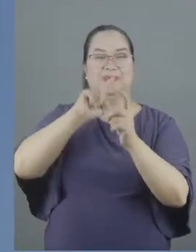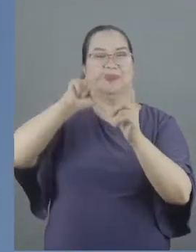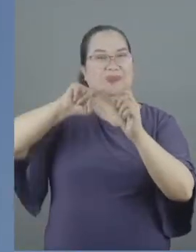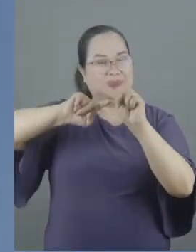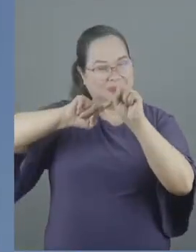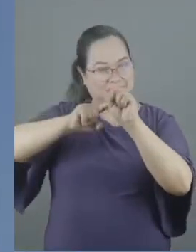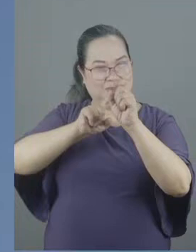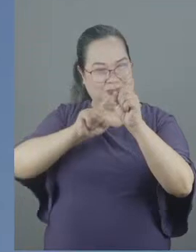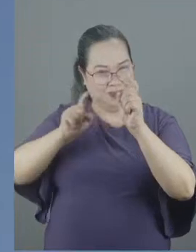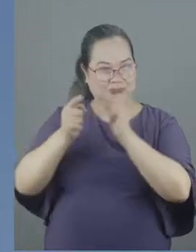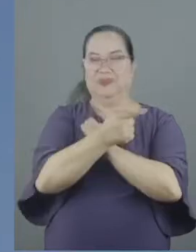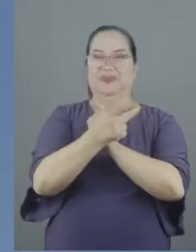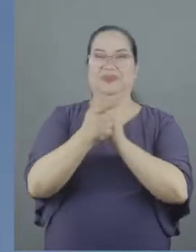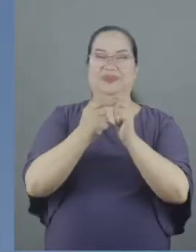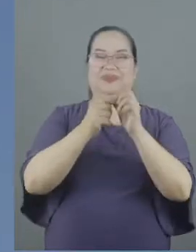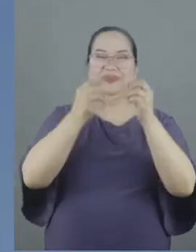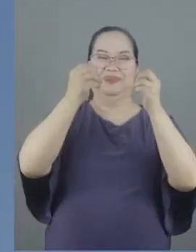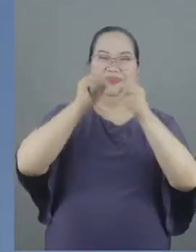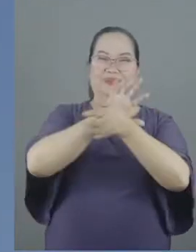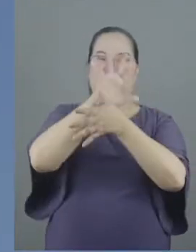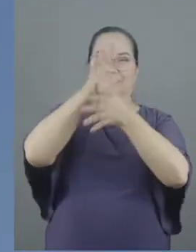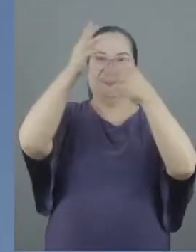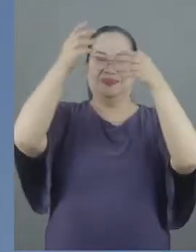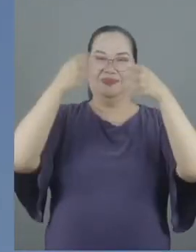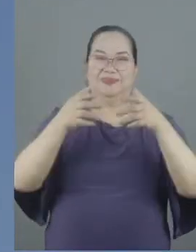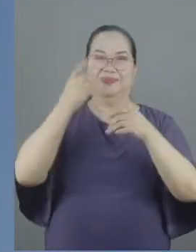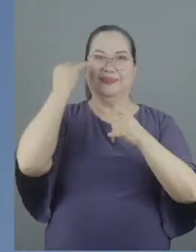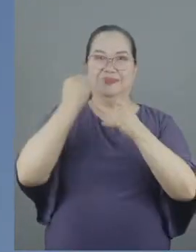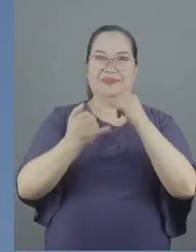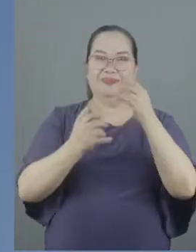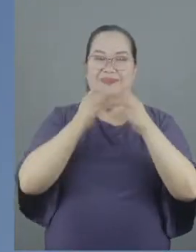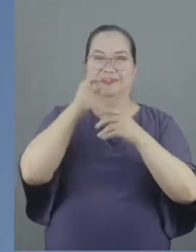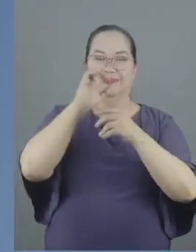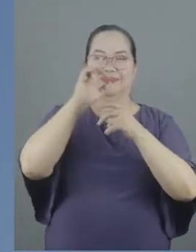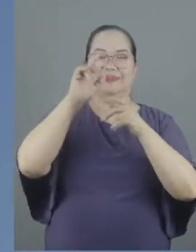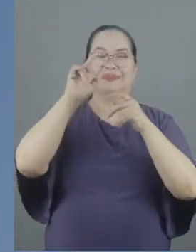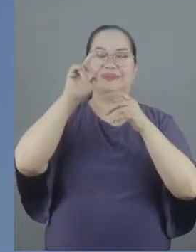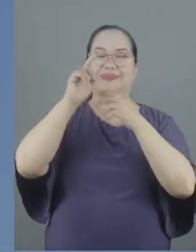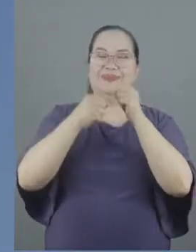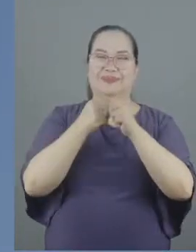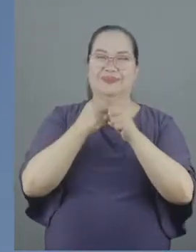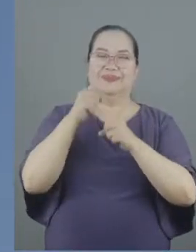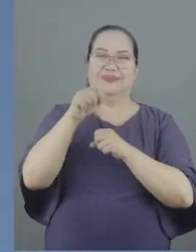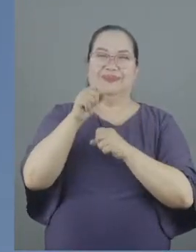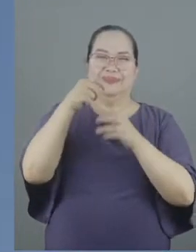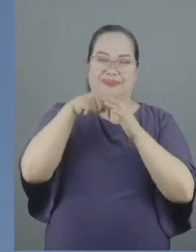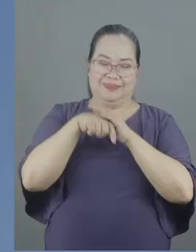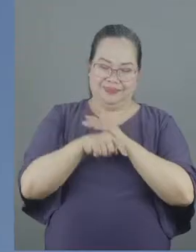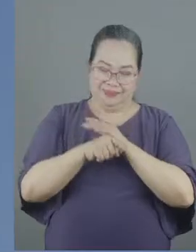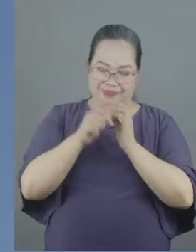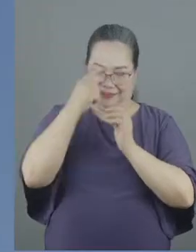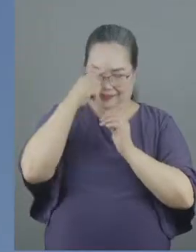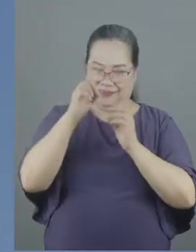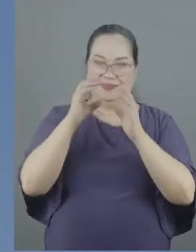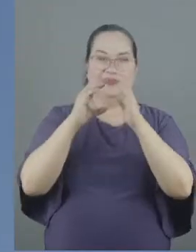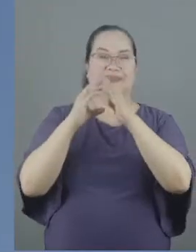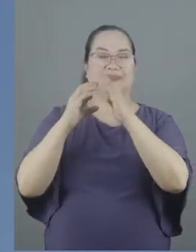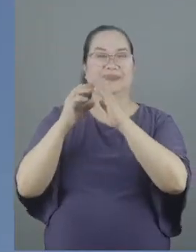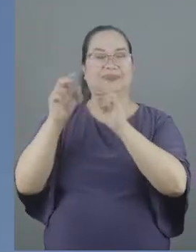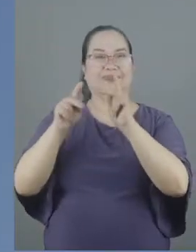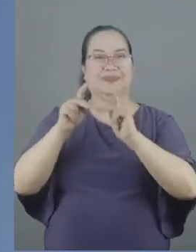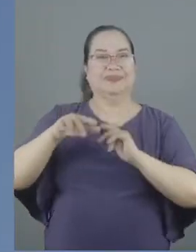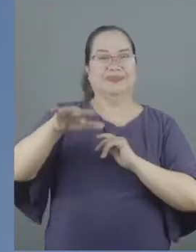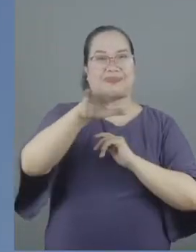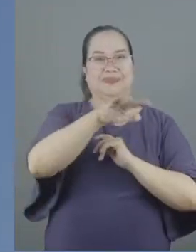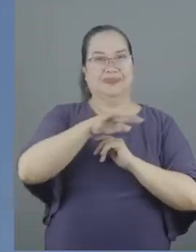pandemic. But it wasn't on the last year that I felt a deep need for community among people my